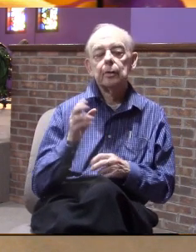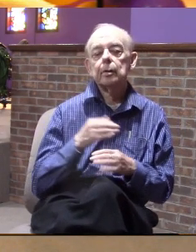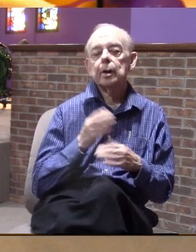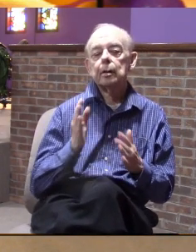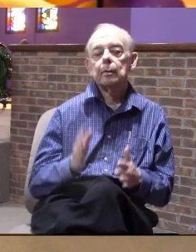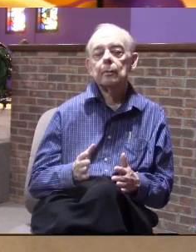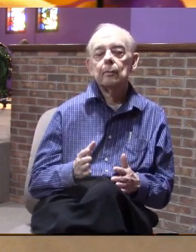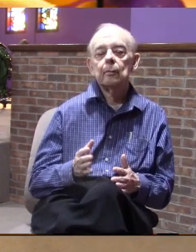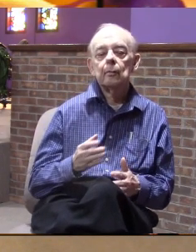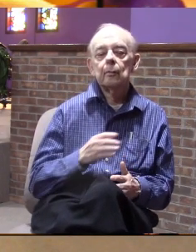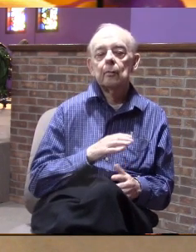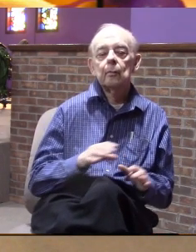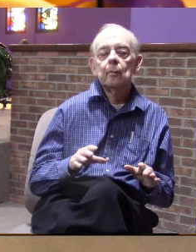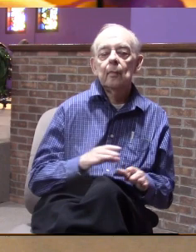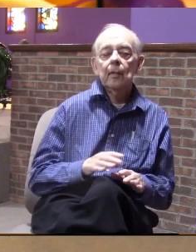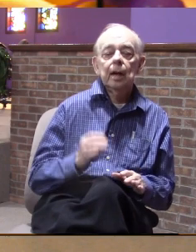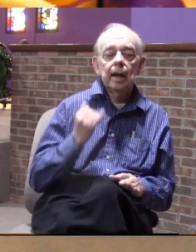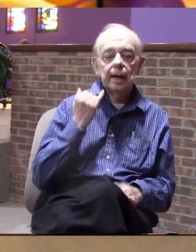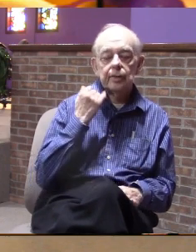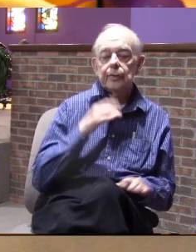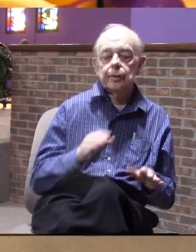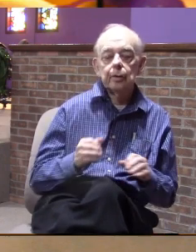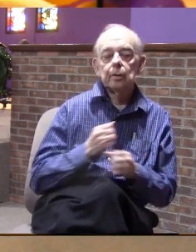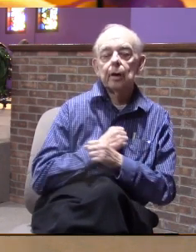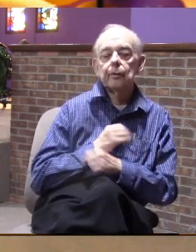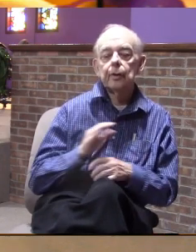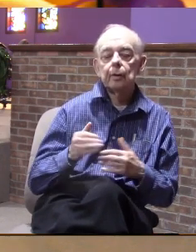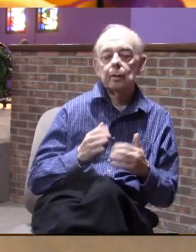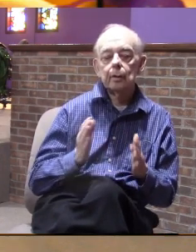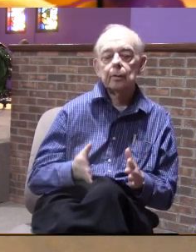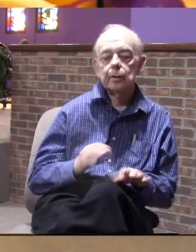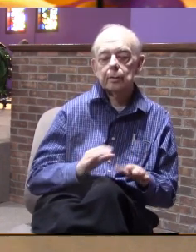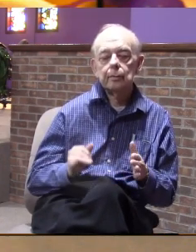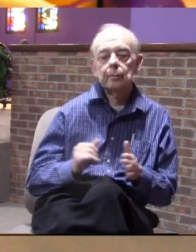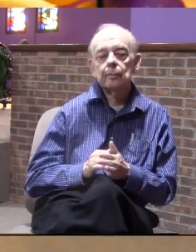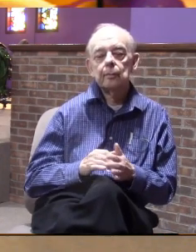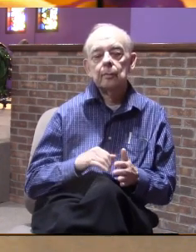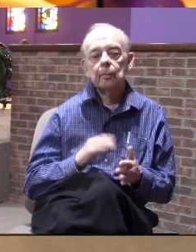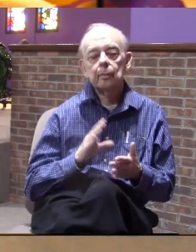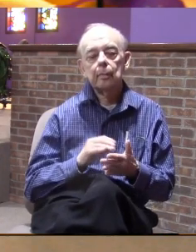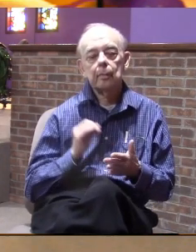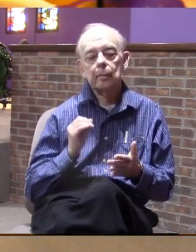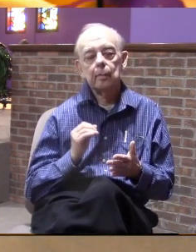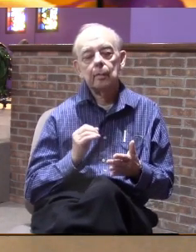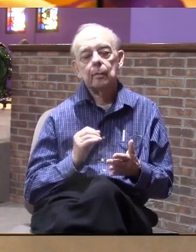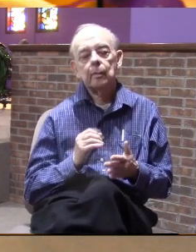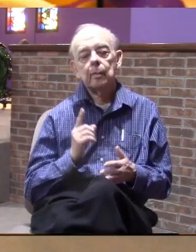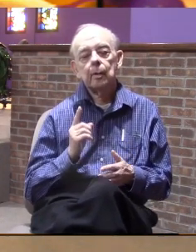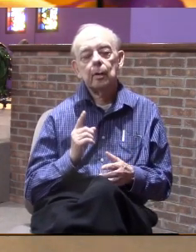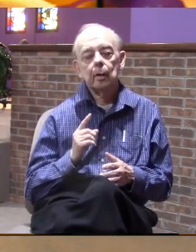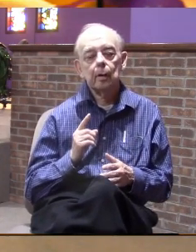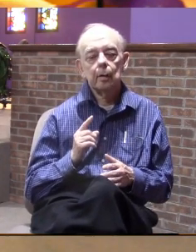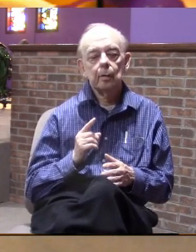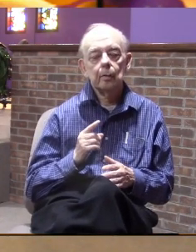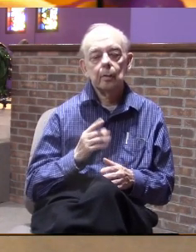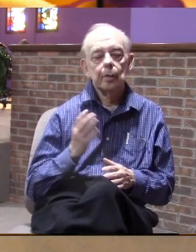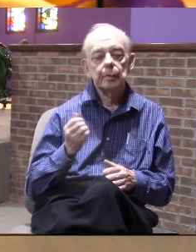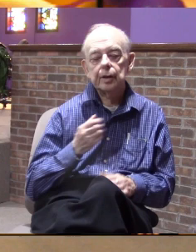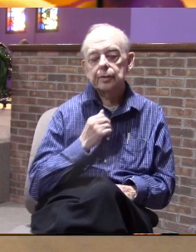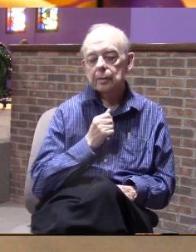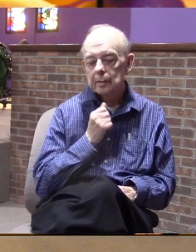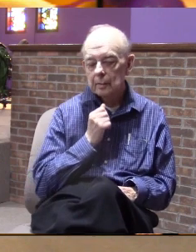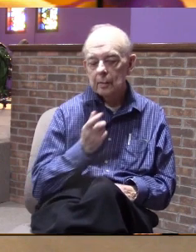act as if you did because as soon as we do this we find one of the great secrets